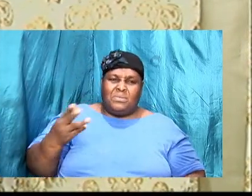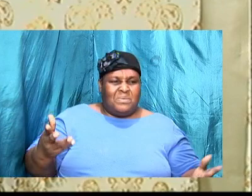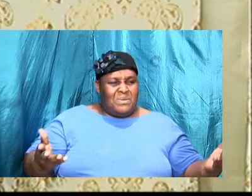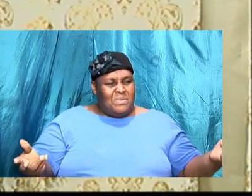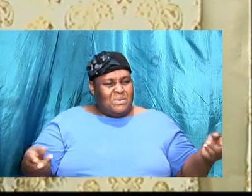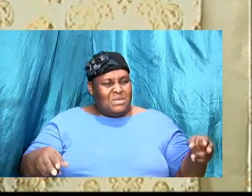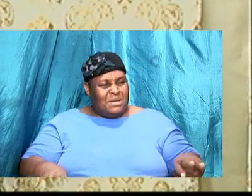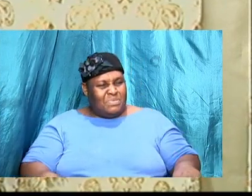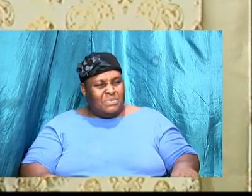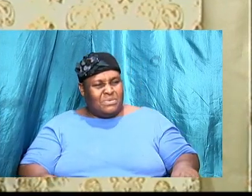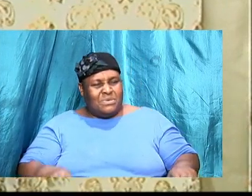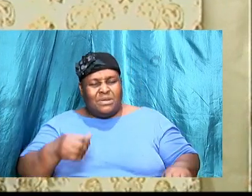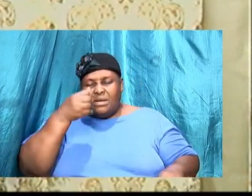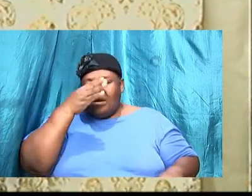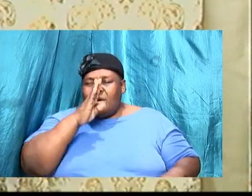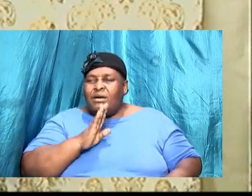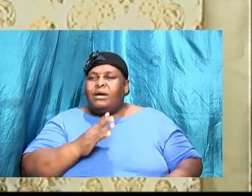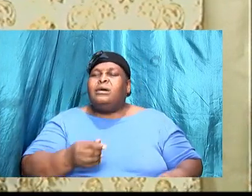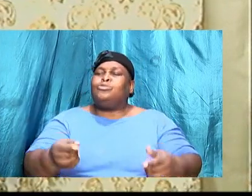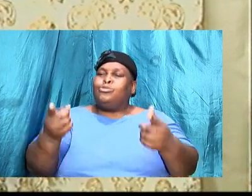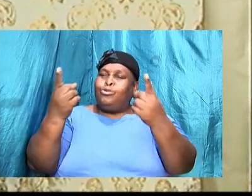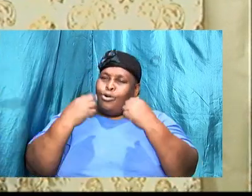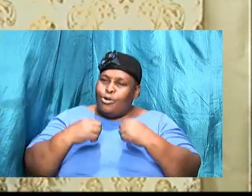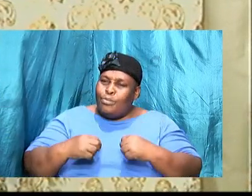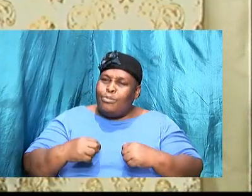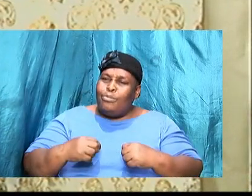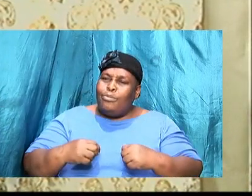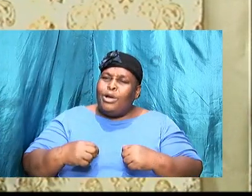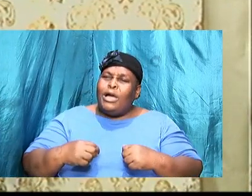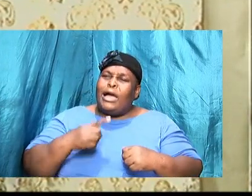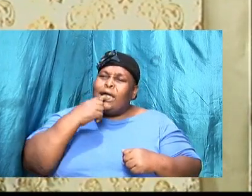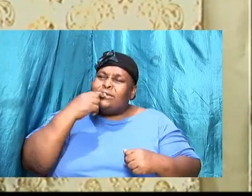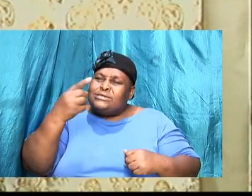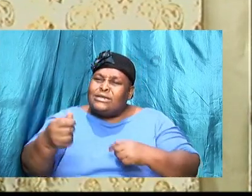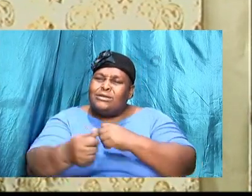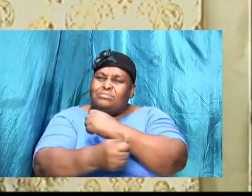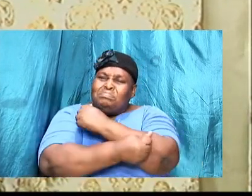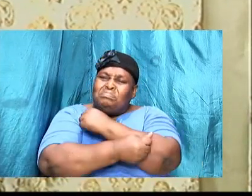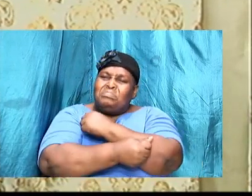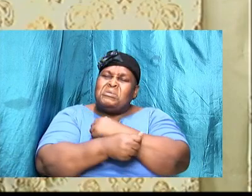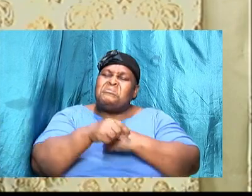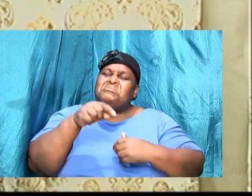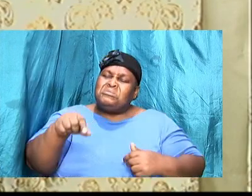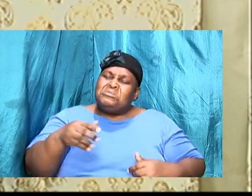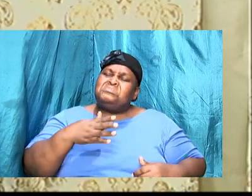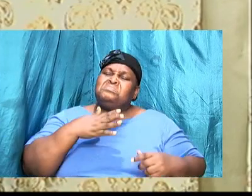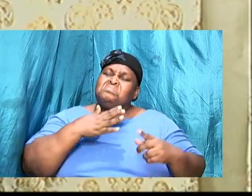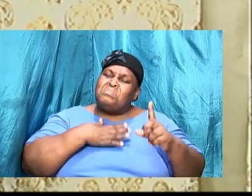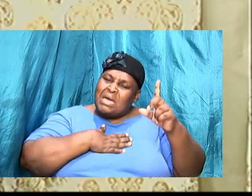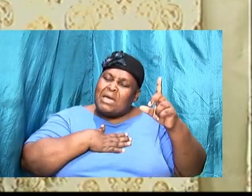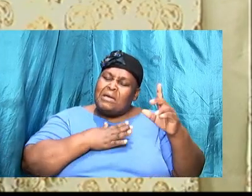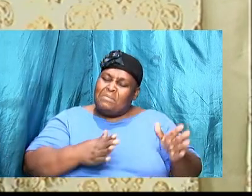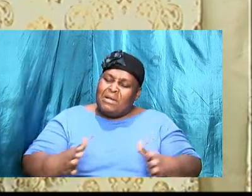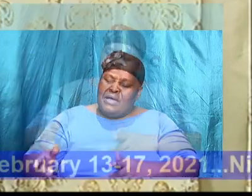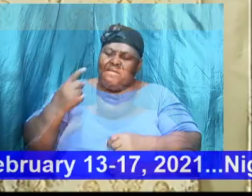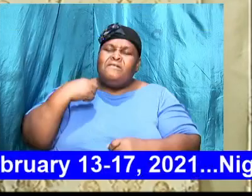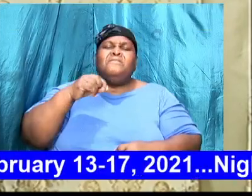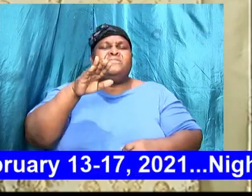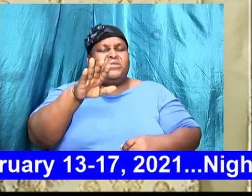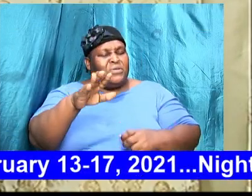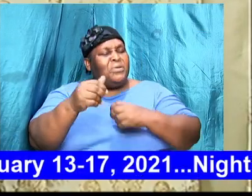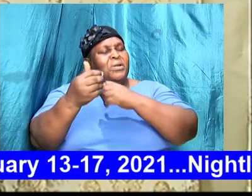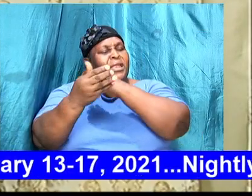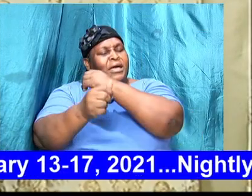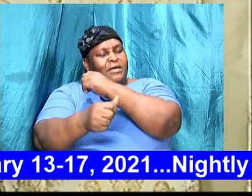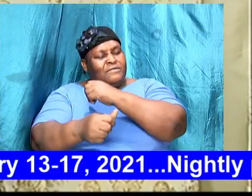came and reassured him and said, look here, this is my plan for your life, and this is what I am going to do. And if the